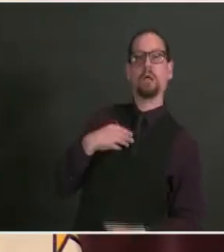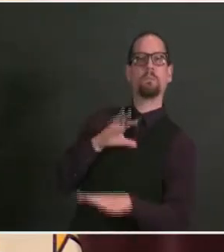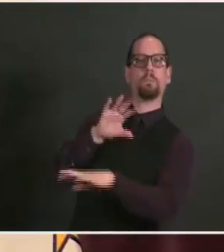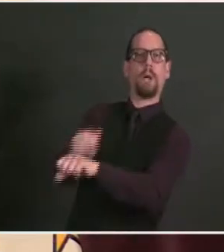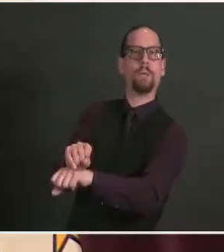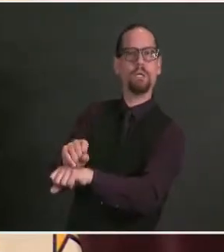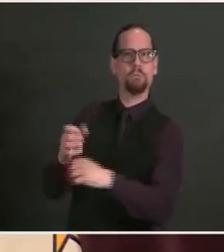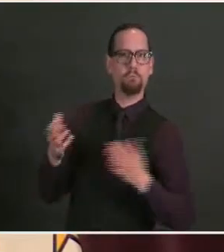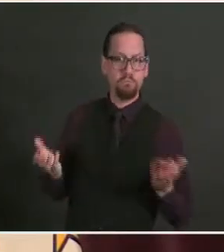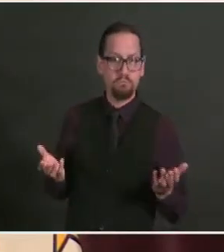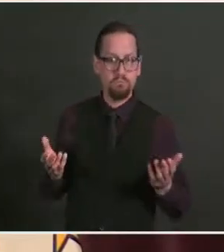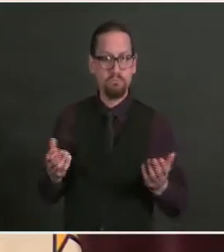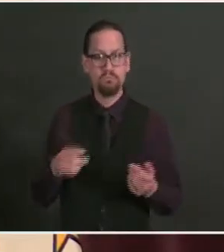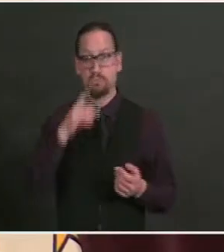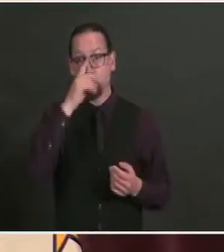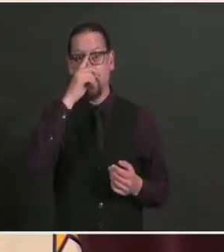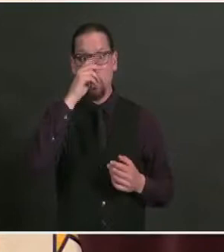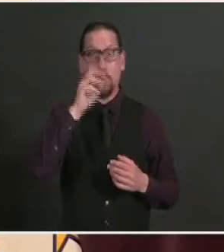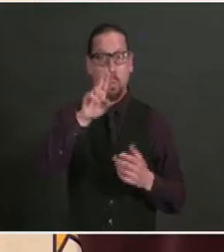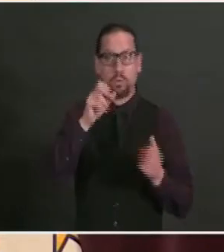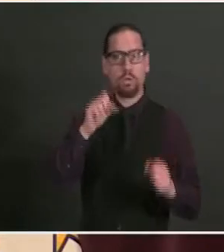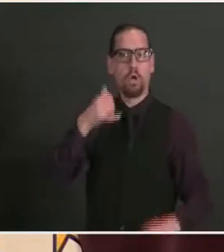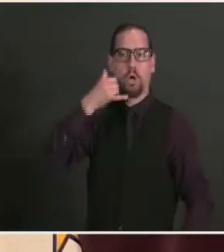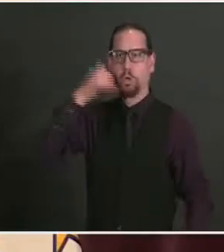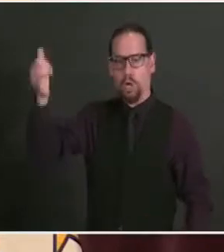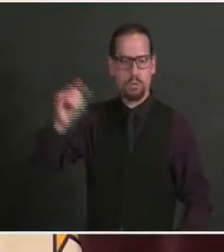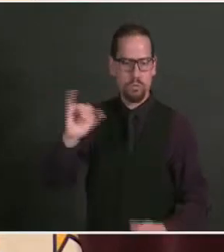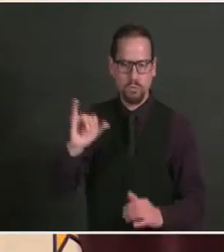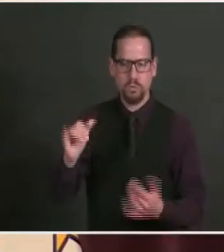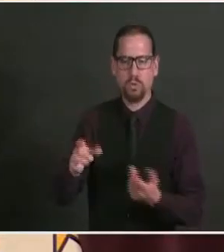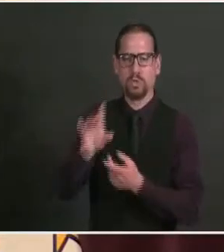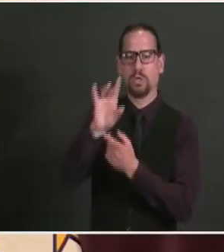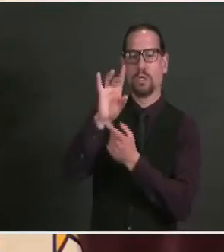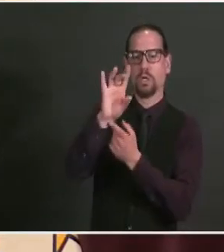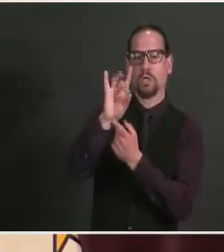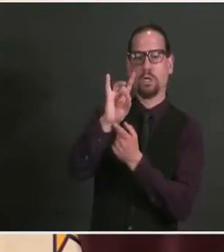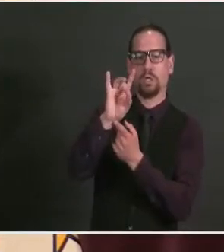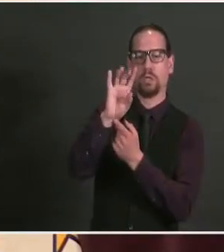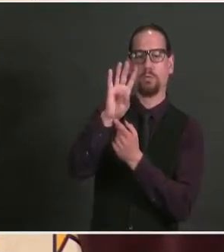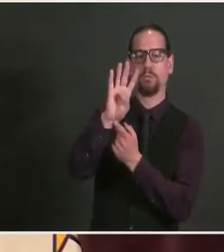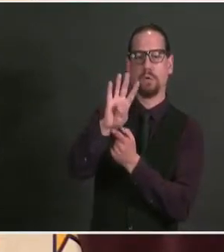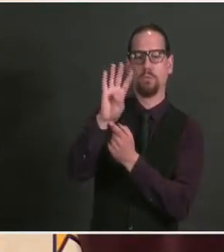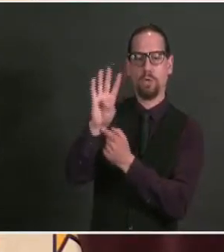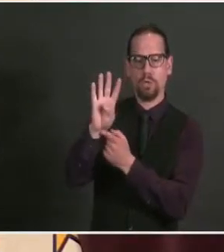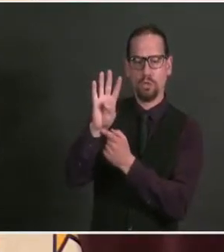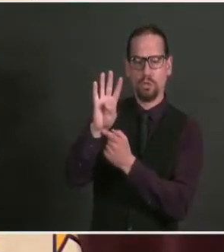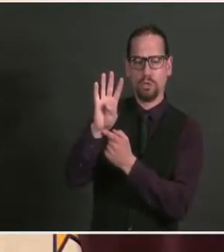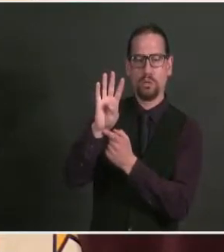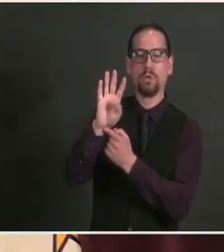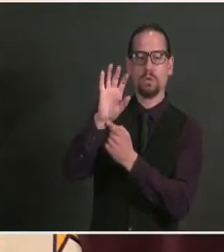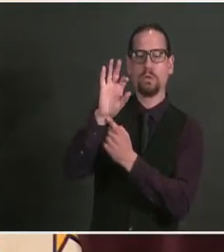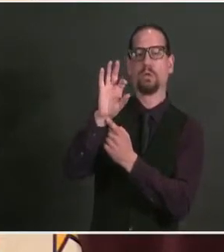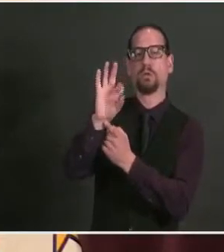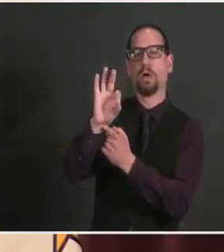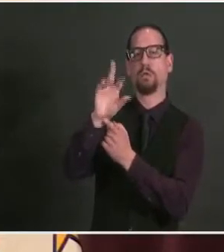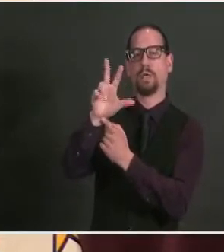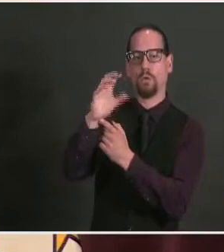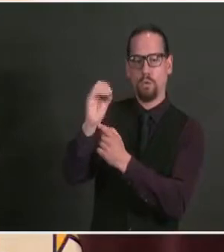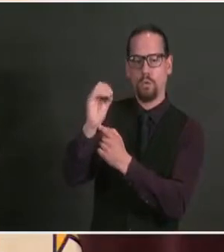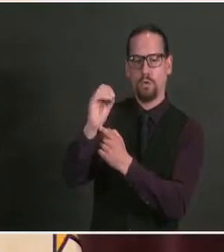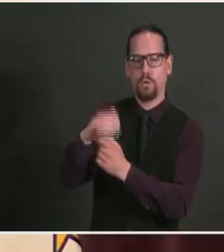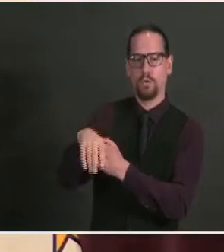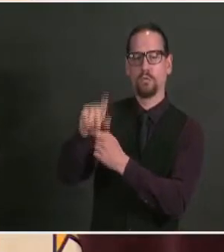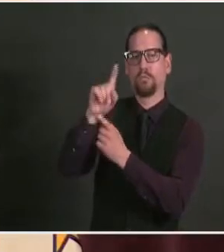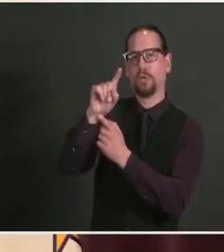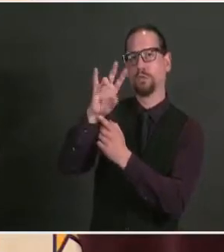prefer to call the phone number is 844 930 1779. There will be a dose